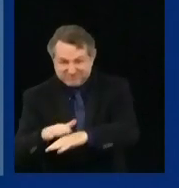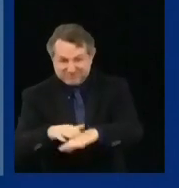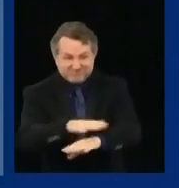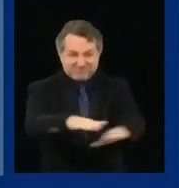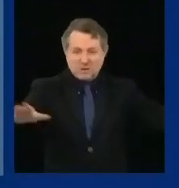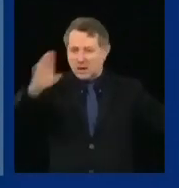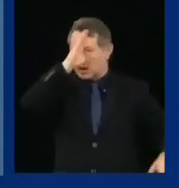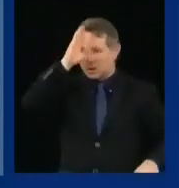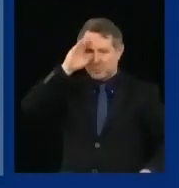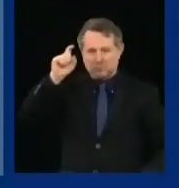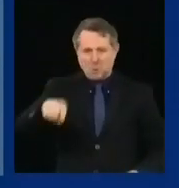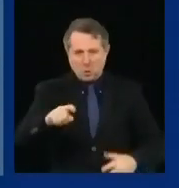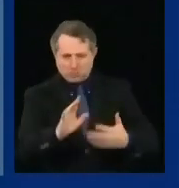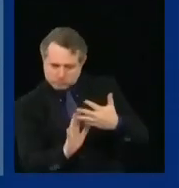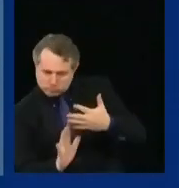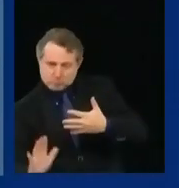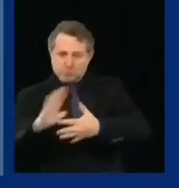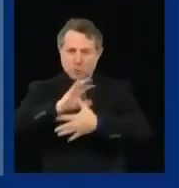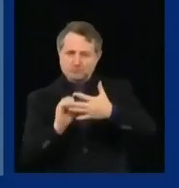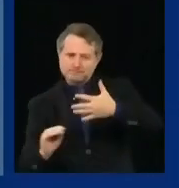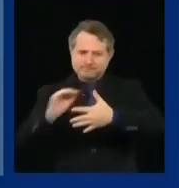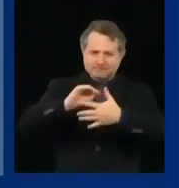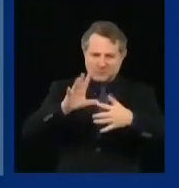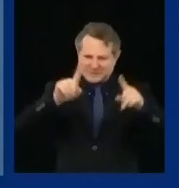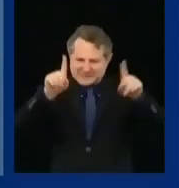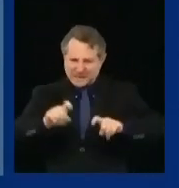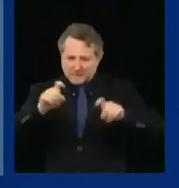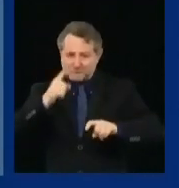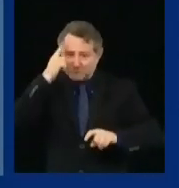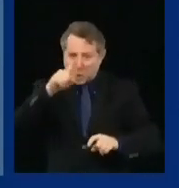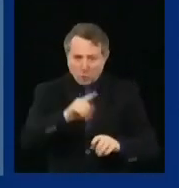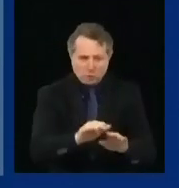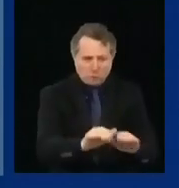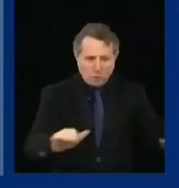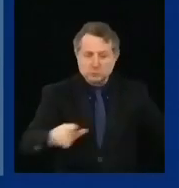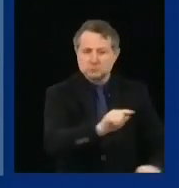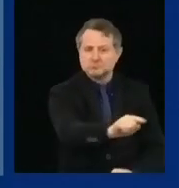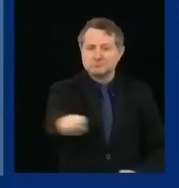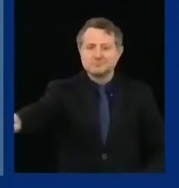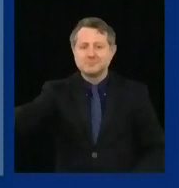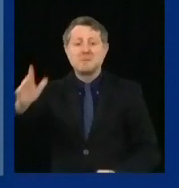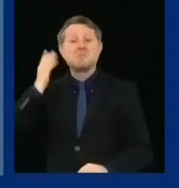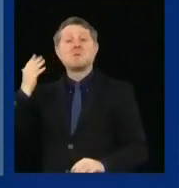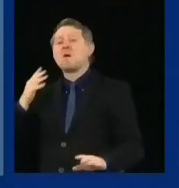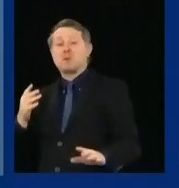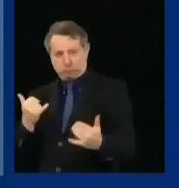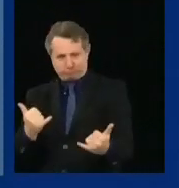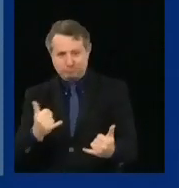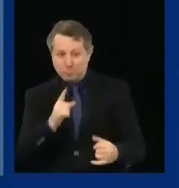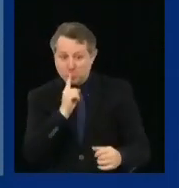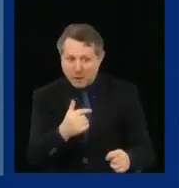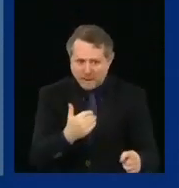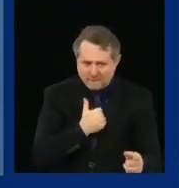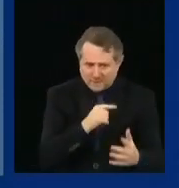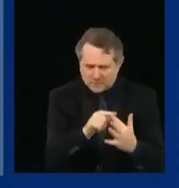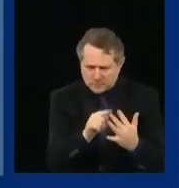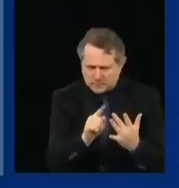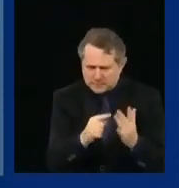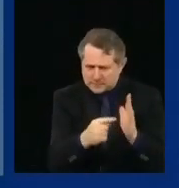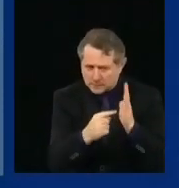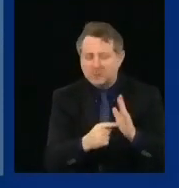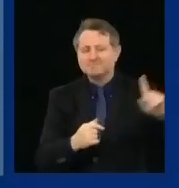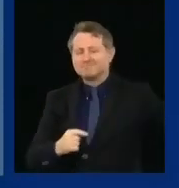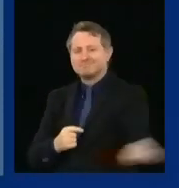COVID testing for children who come in with any of these situations. And if you want more